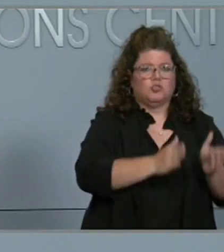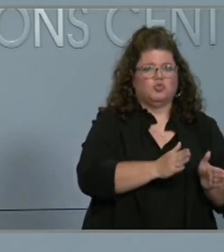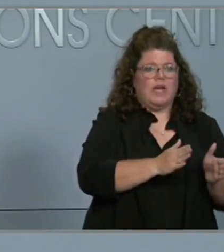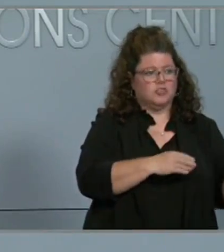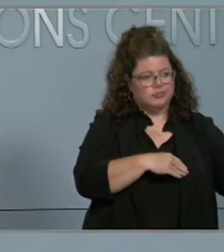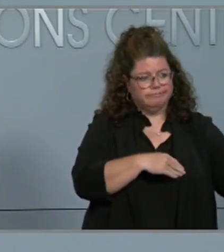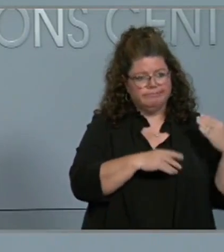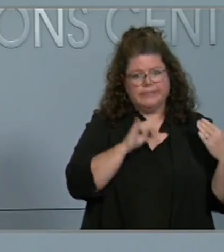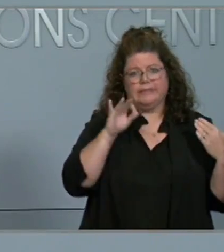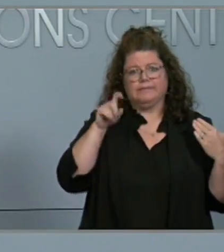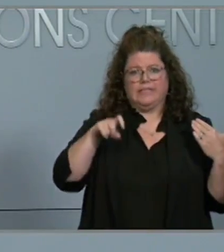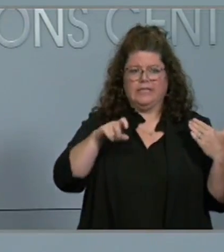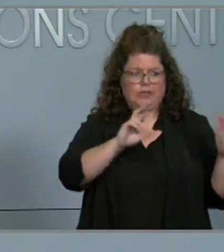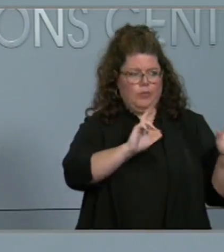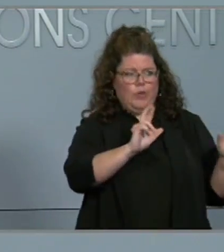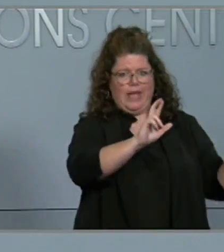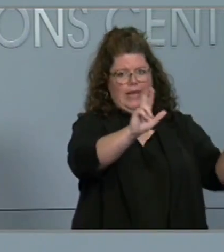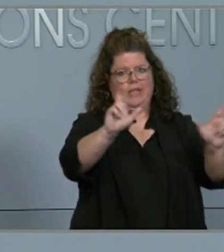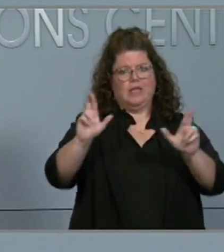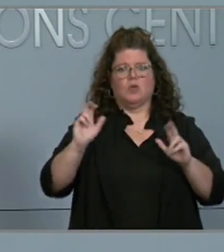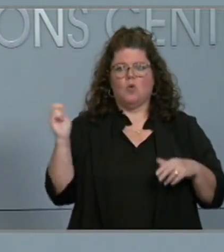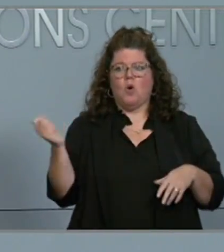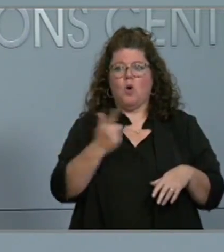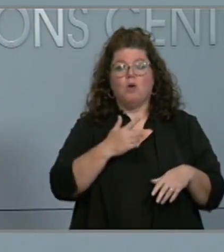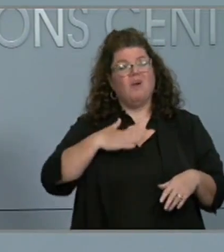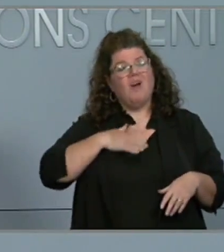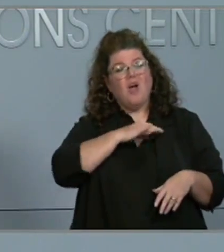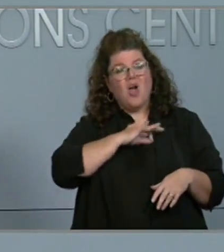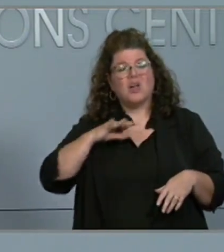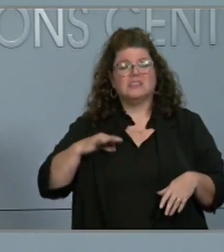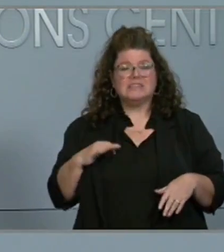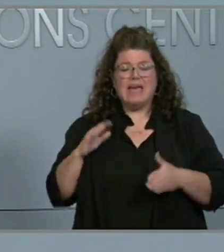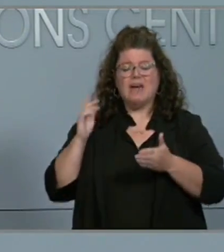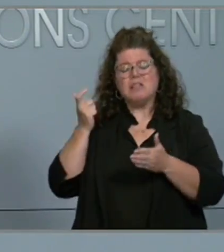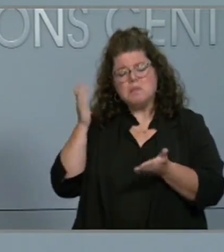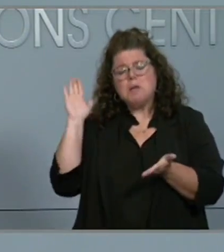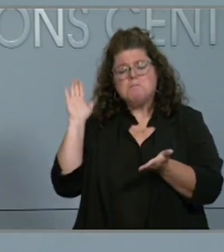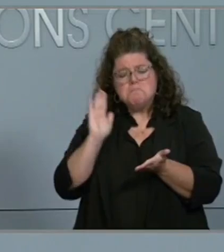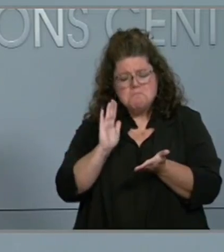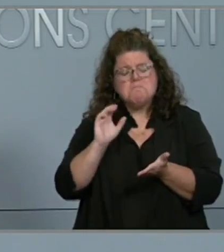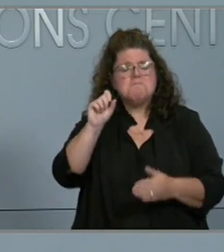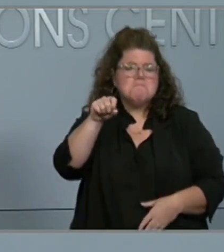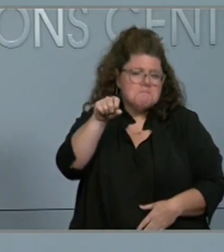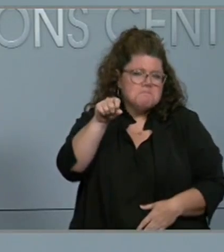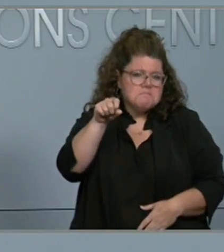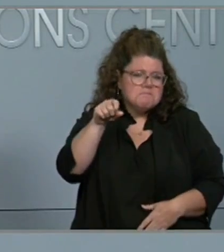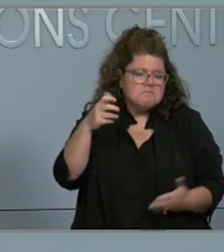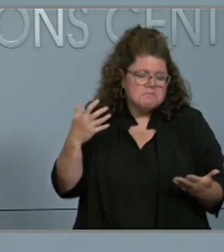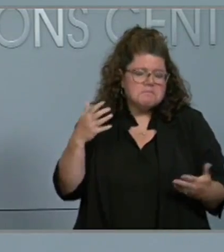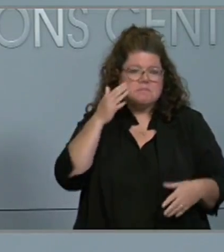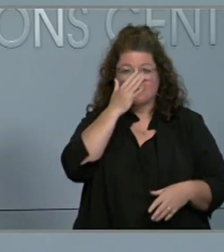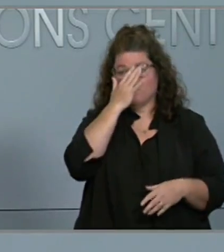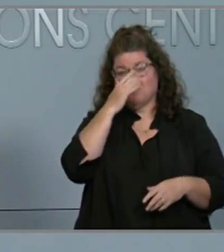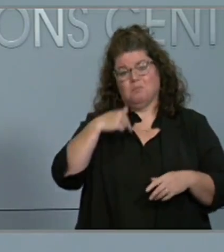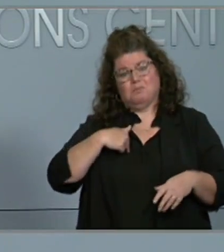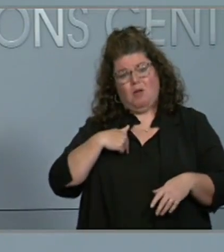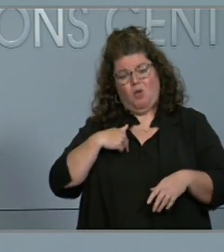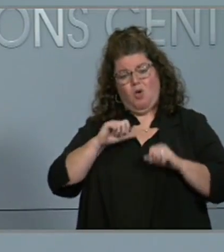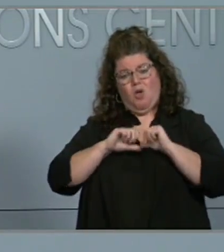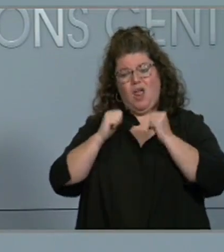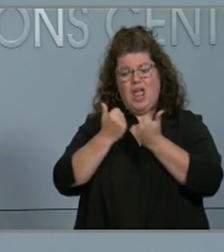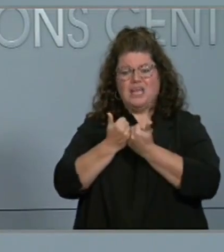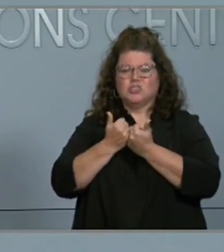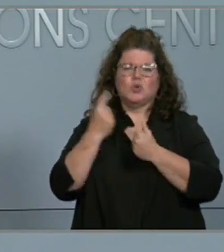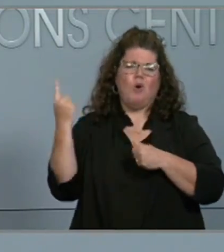they're ready. It is a smaller staff than we've seen in the past, but, you know, we as an agency always